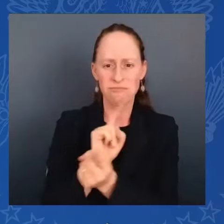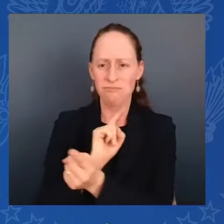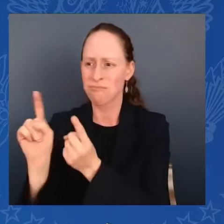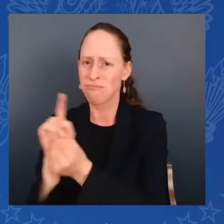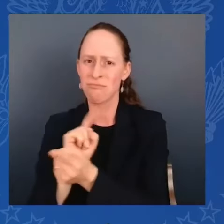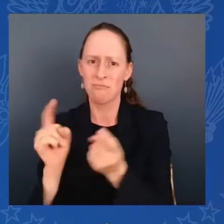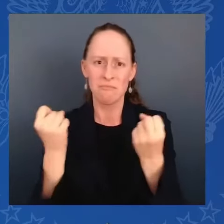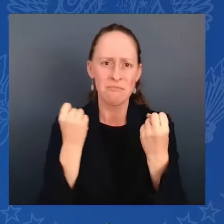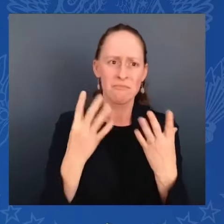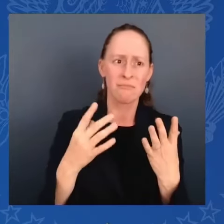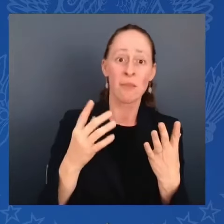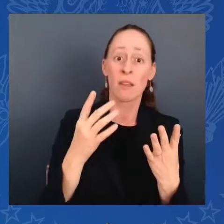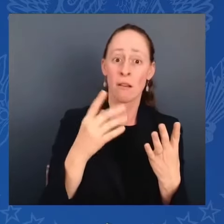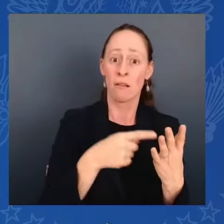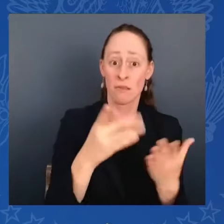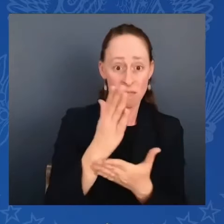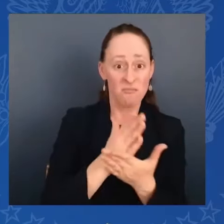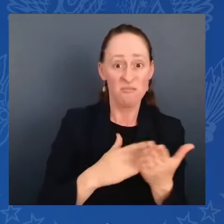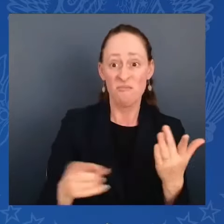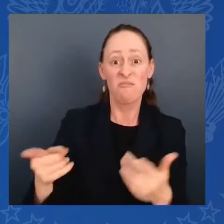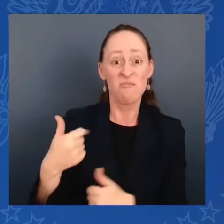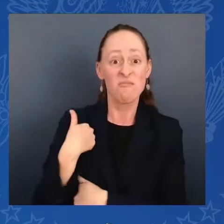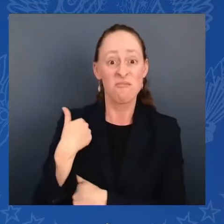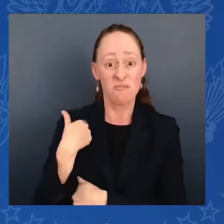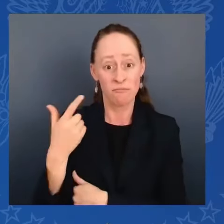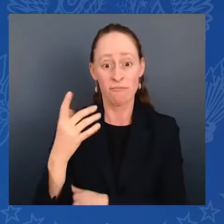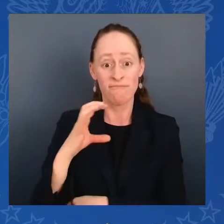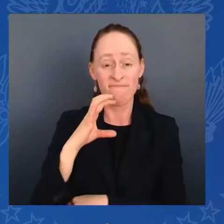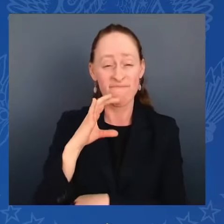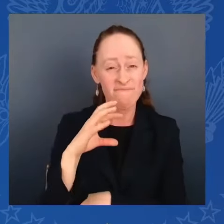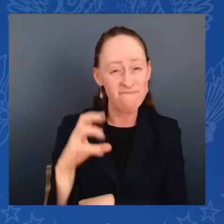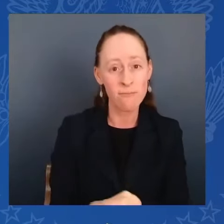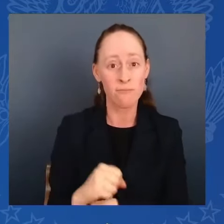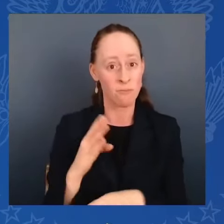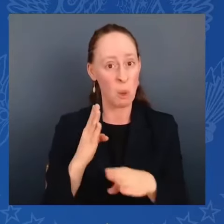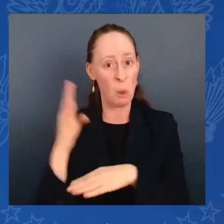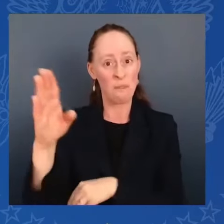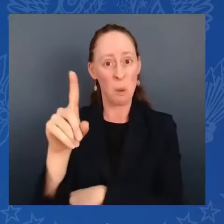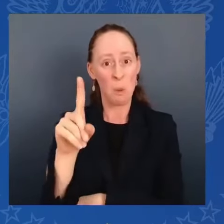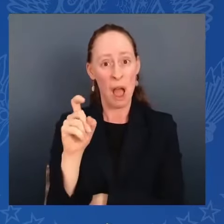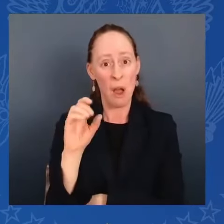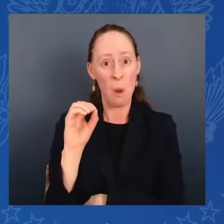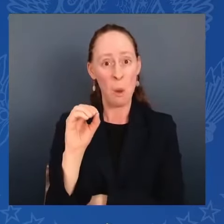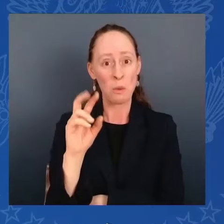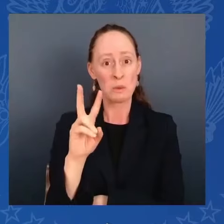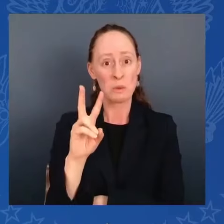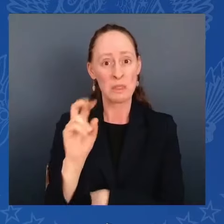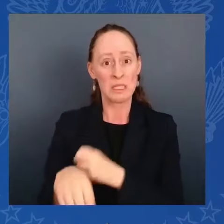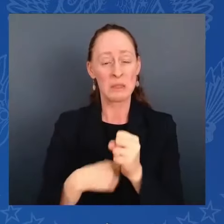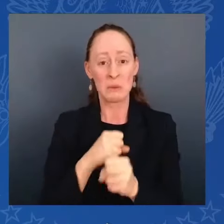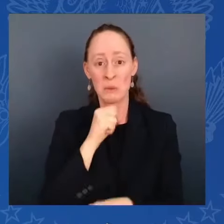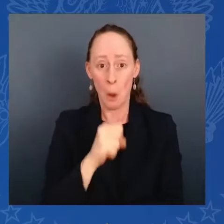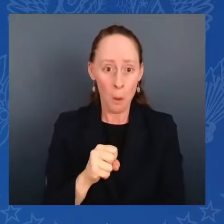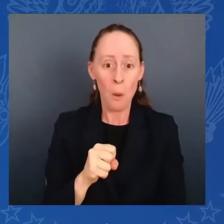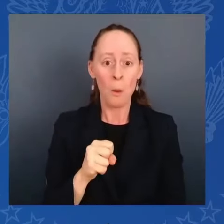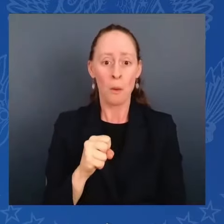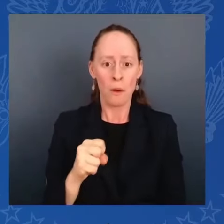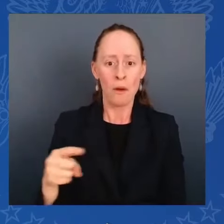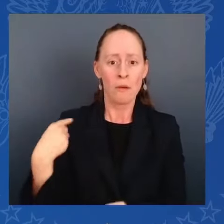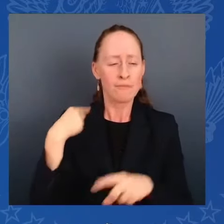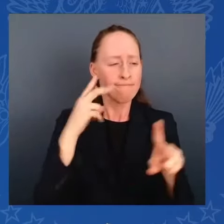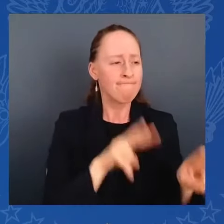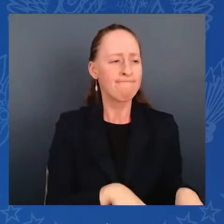toured those when we toured the battlegrounds, went to the cemeteries and looked at what was happening. There should be no question,